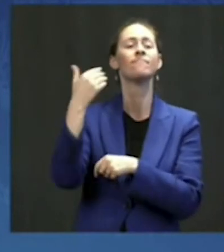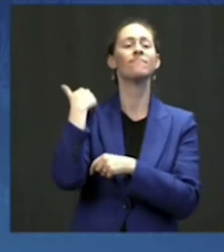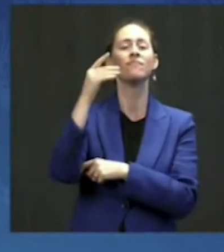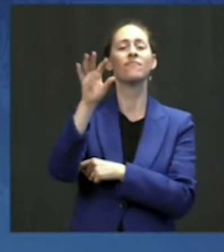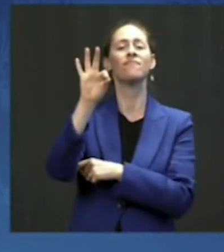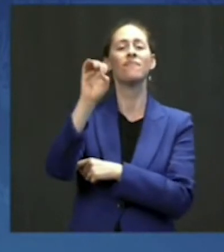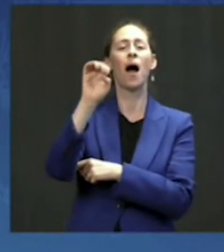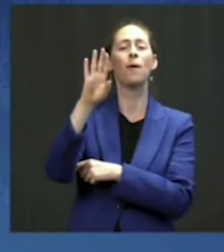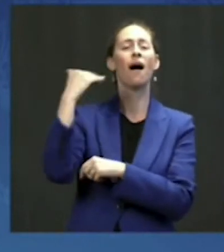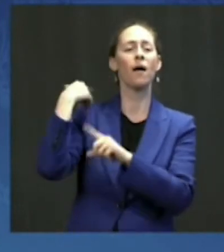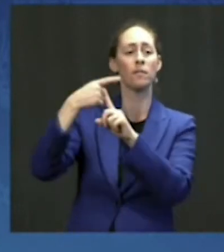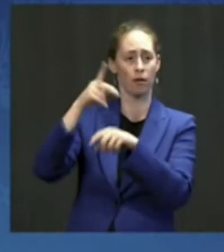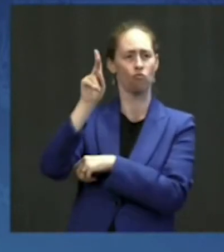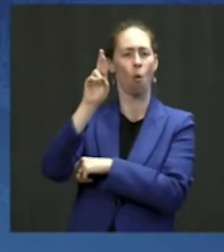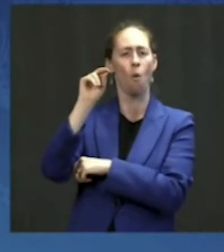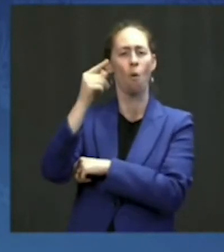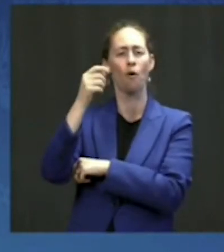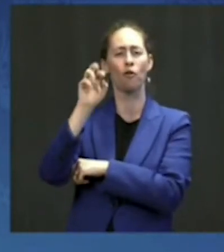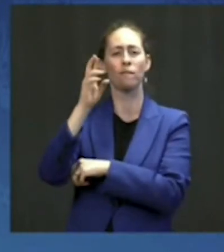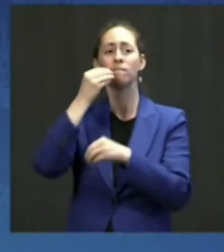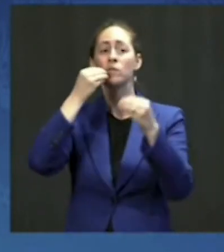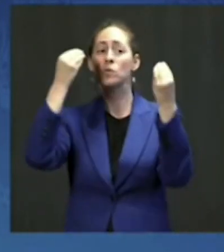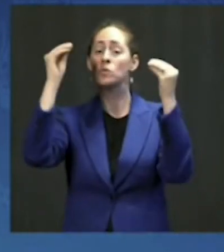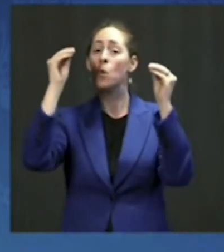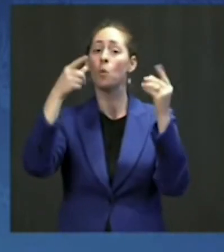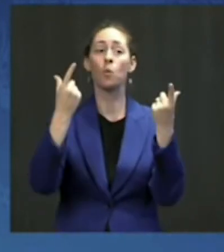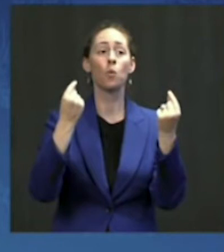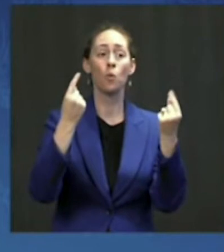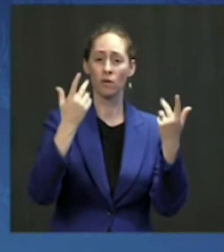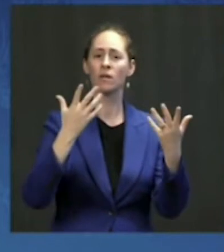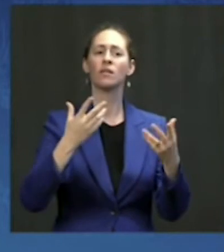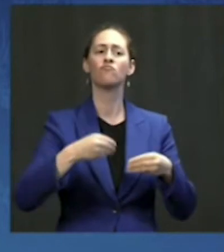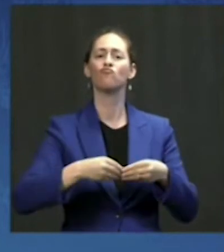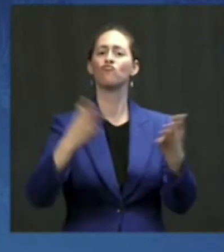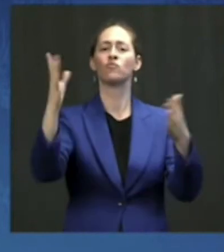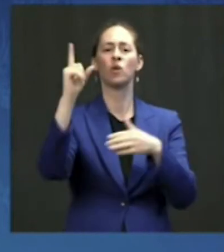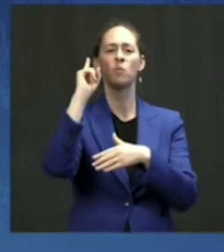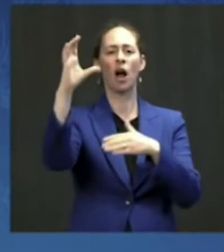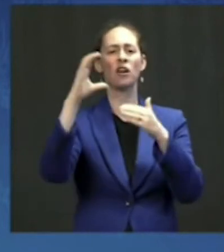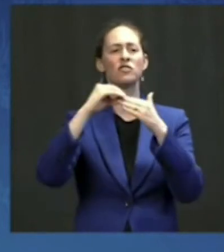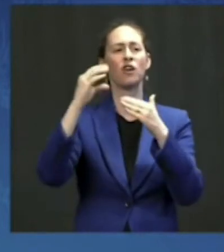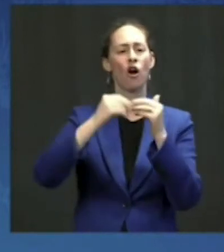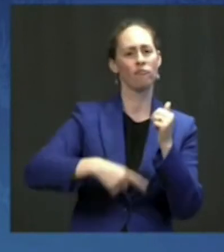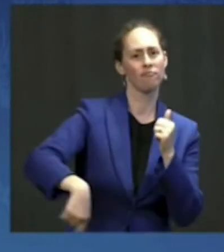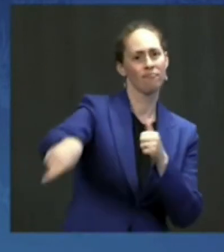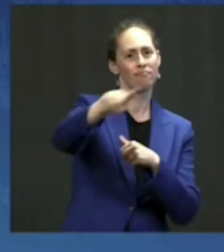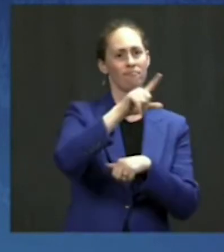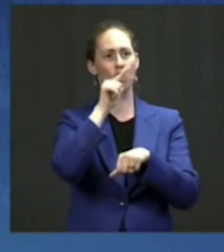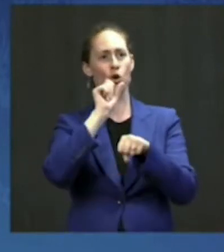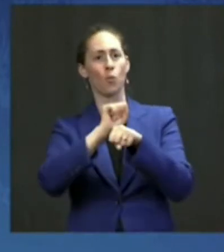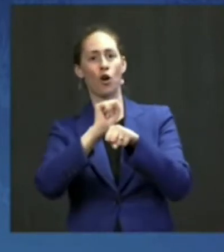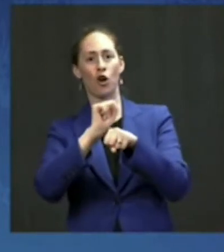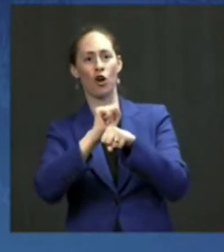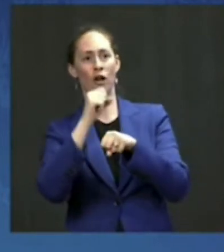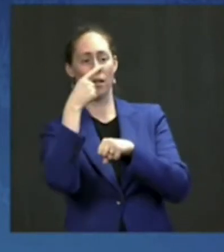offered $100 to their associates if they would get vaccinated. And it worked.